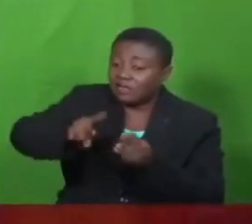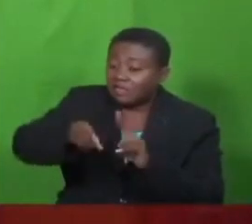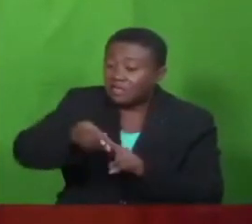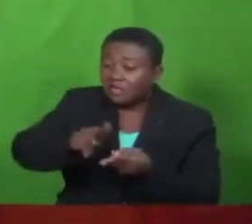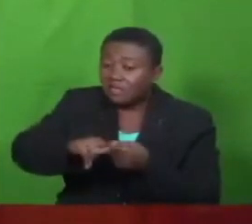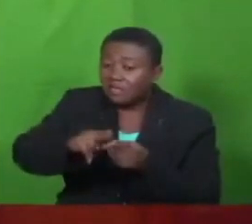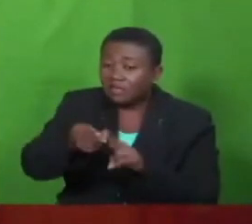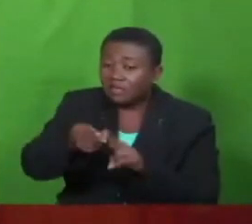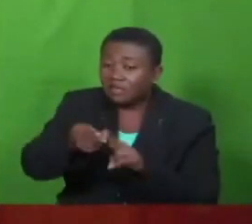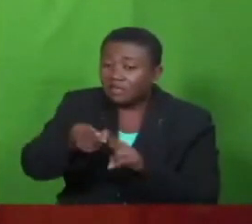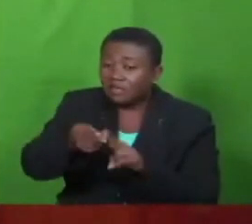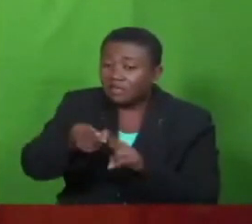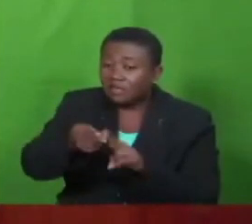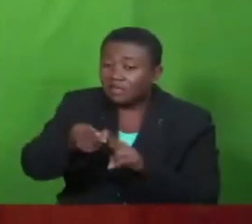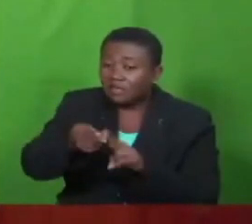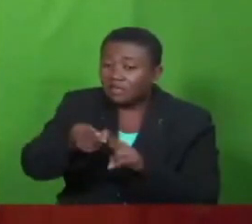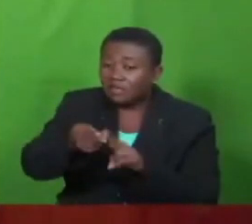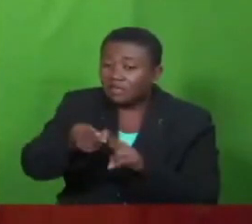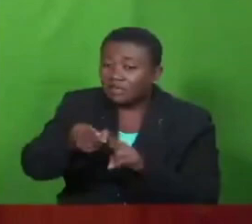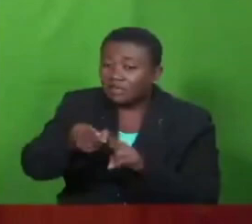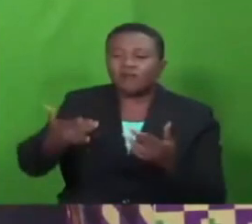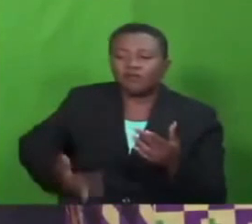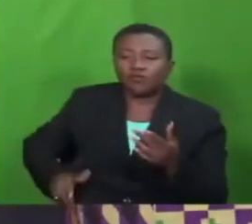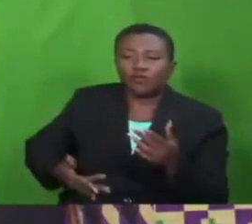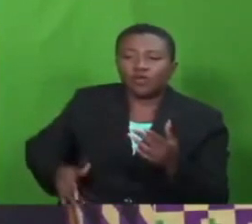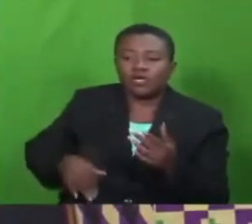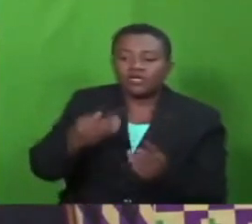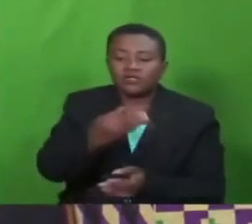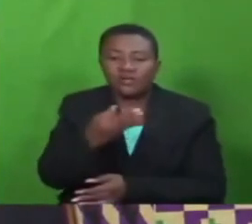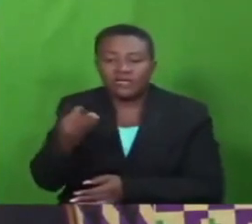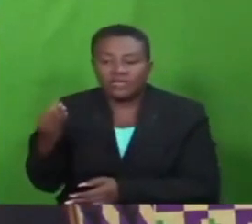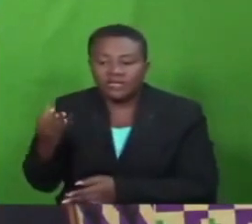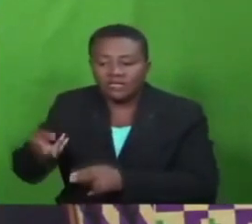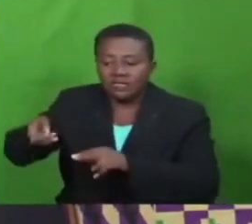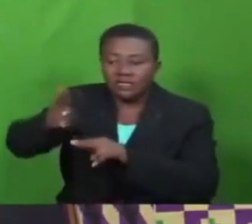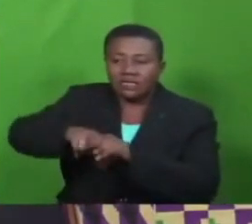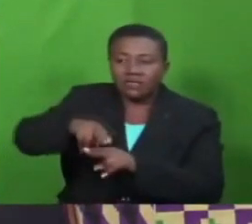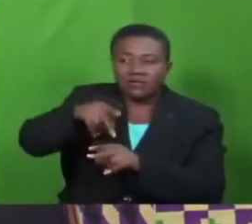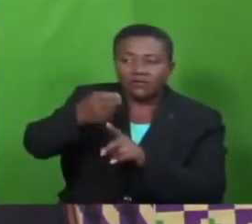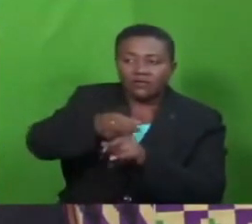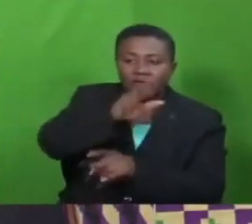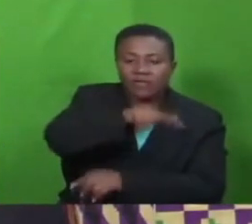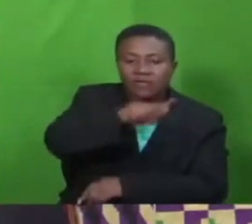to toilet facilities from 33 percent to 59 percent.